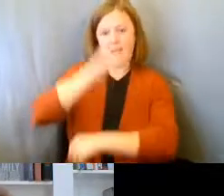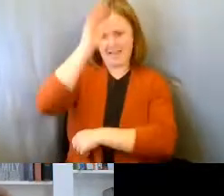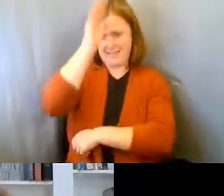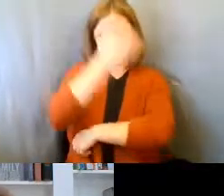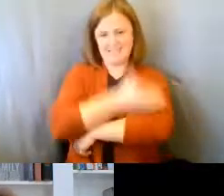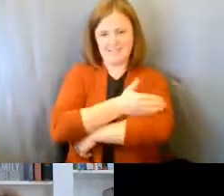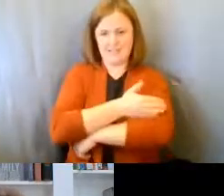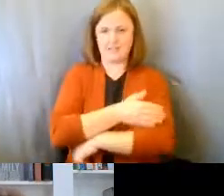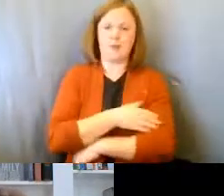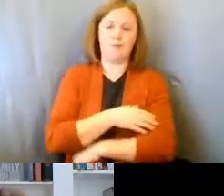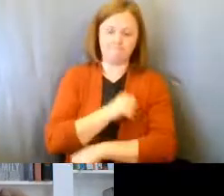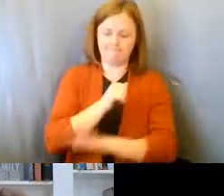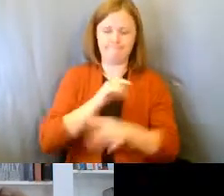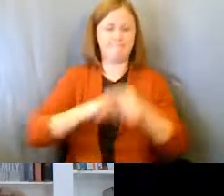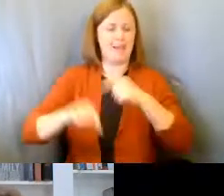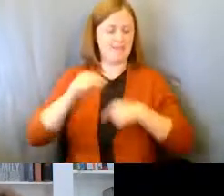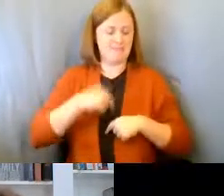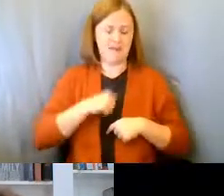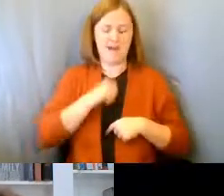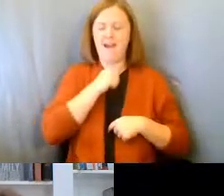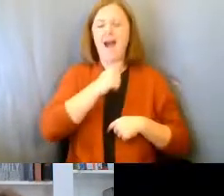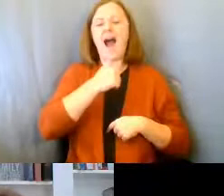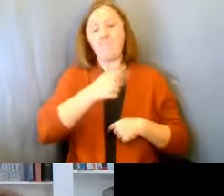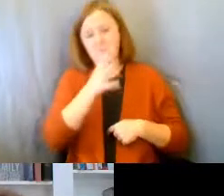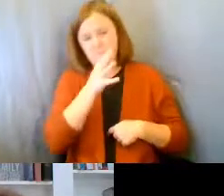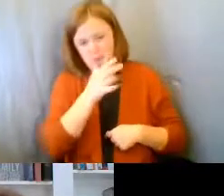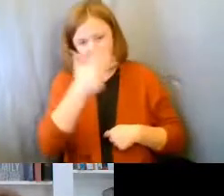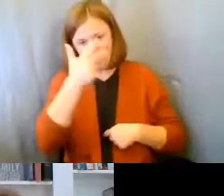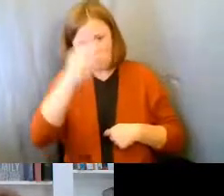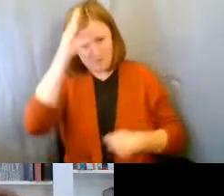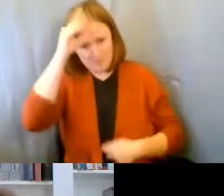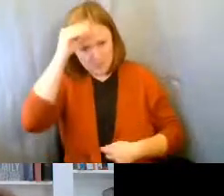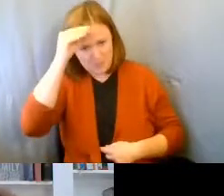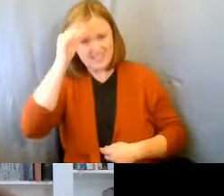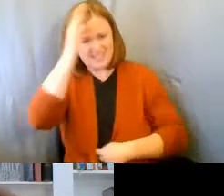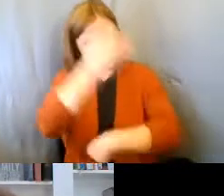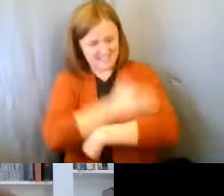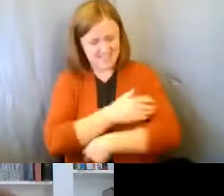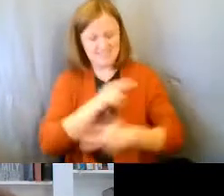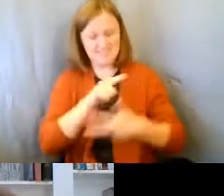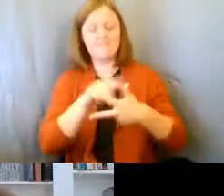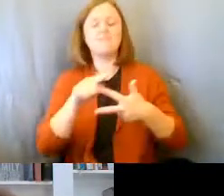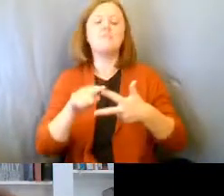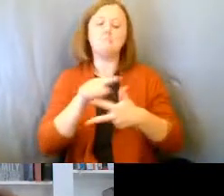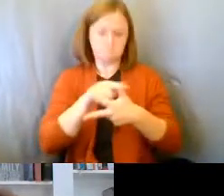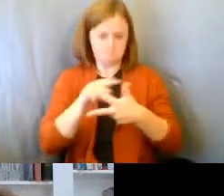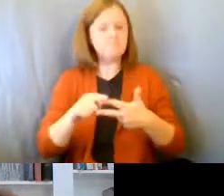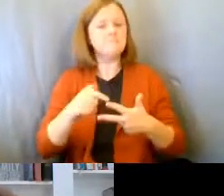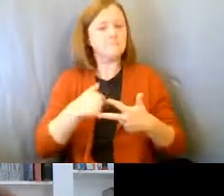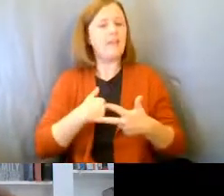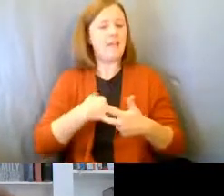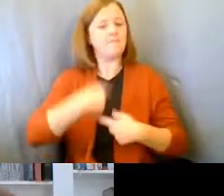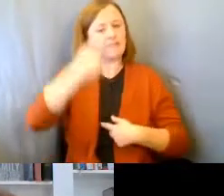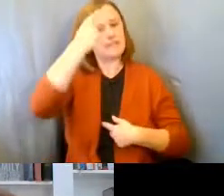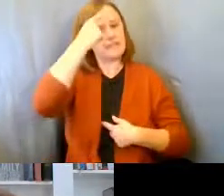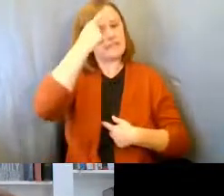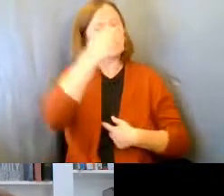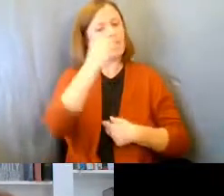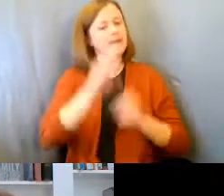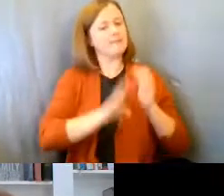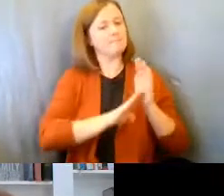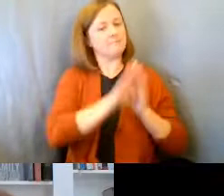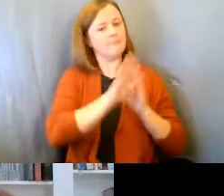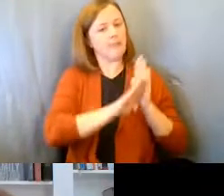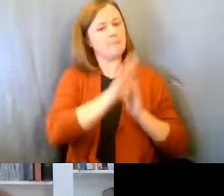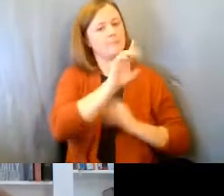didn't say this, I'm the mother of three sons, two of which experience intellectual and developmental